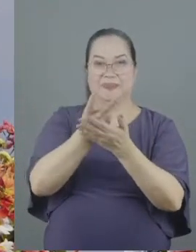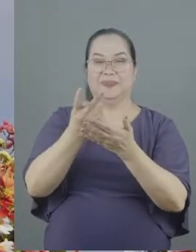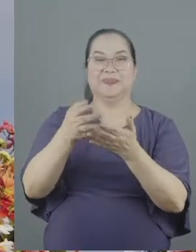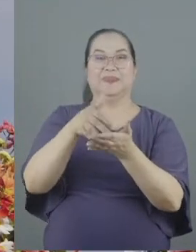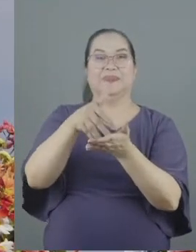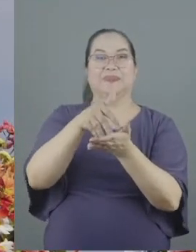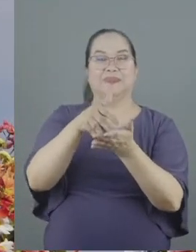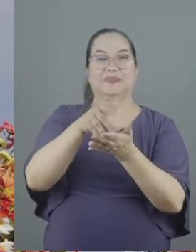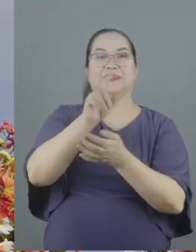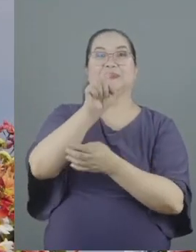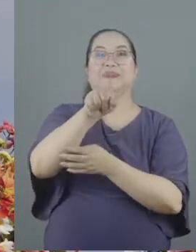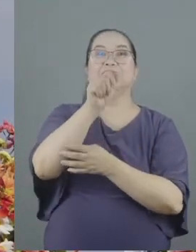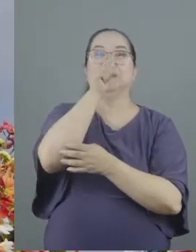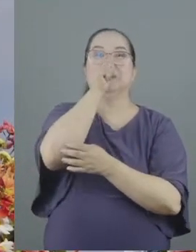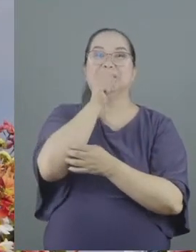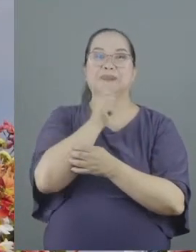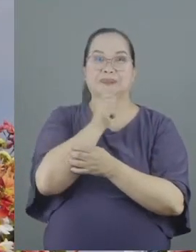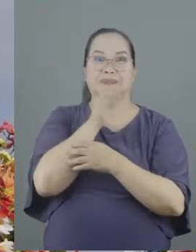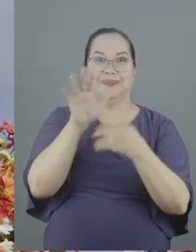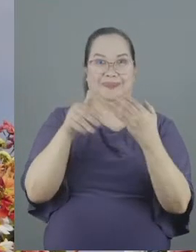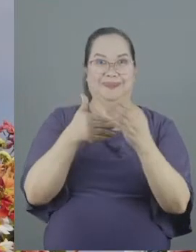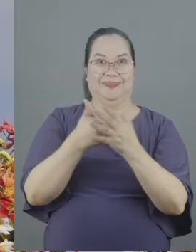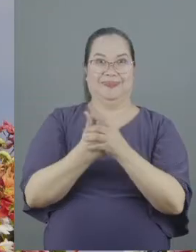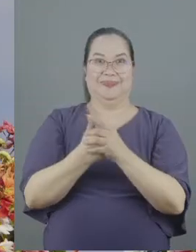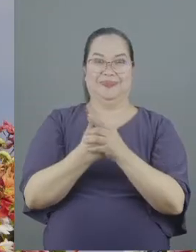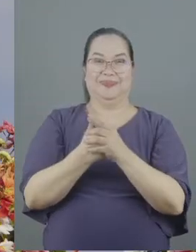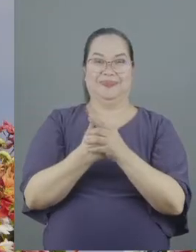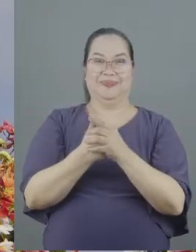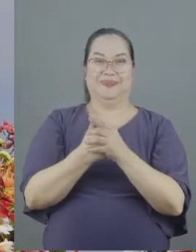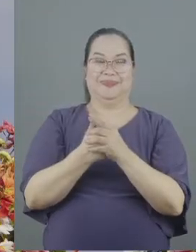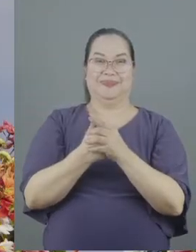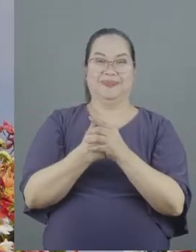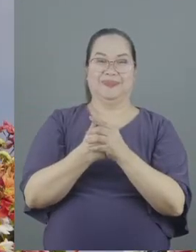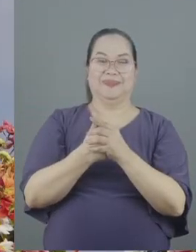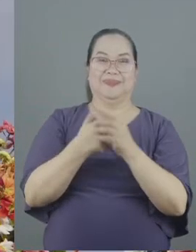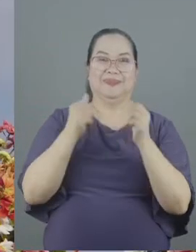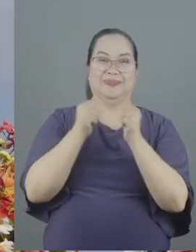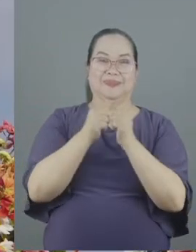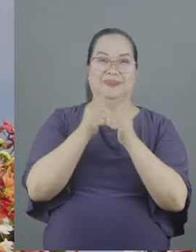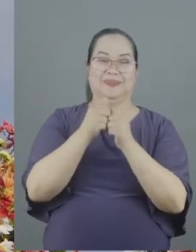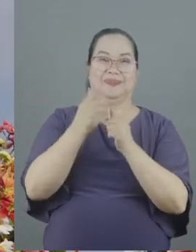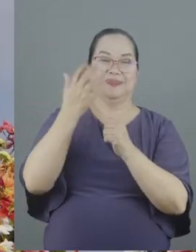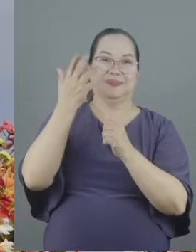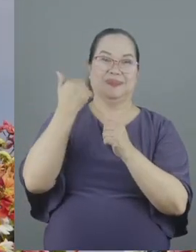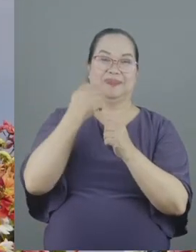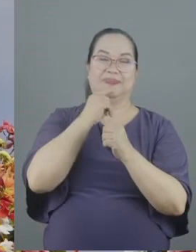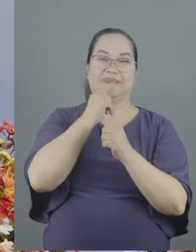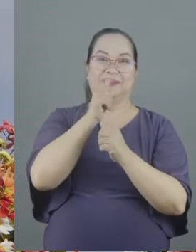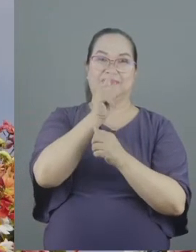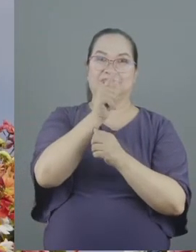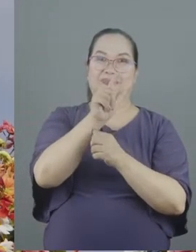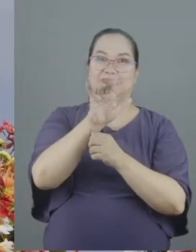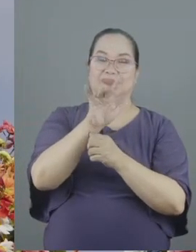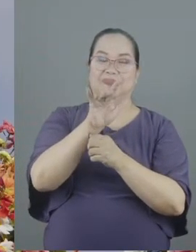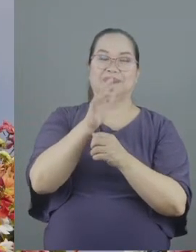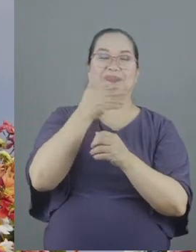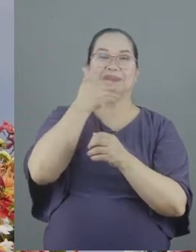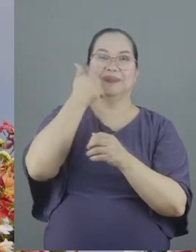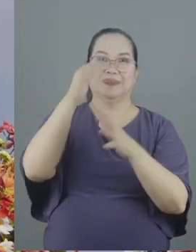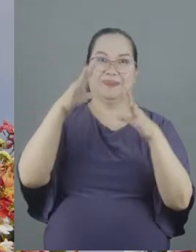be patient with them all we read Acts 20 35 it is better to give them to receive